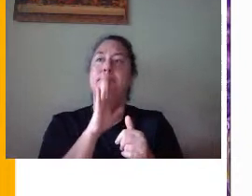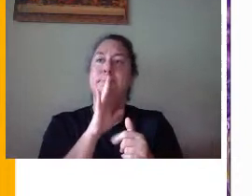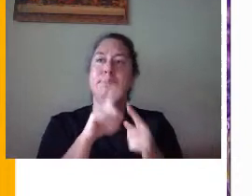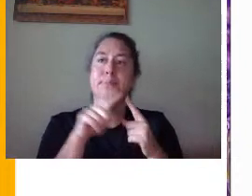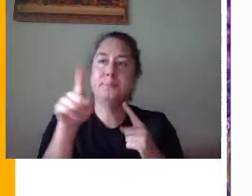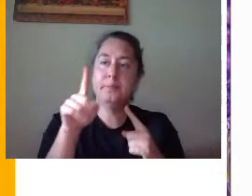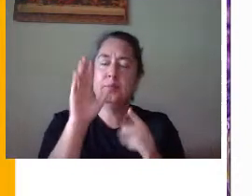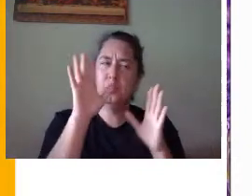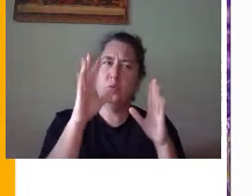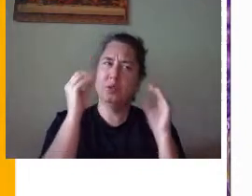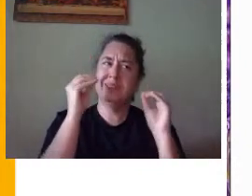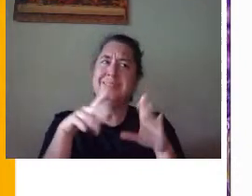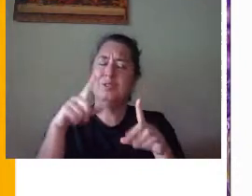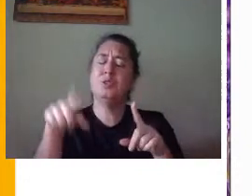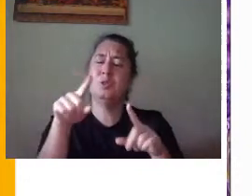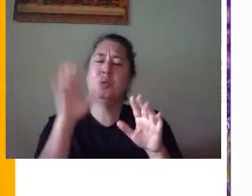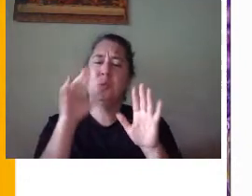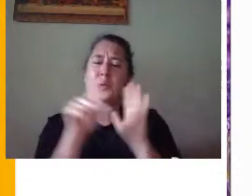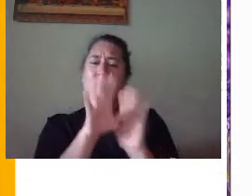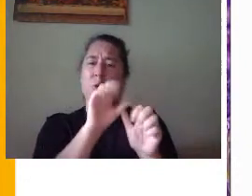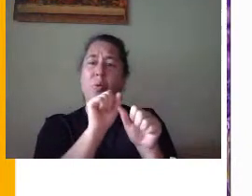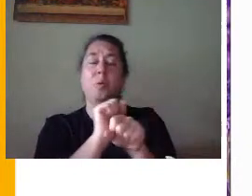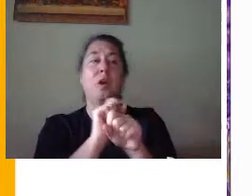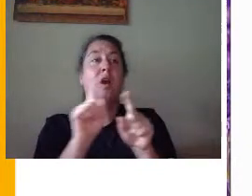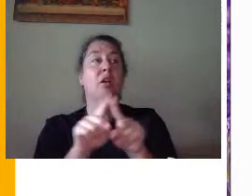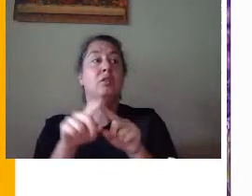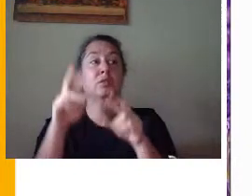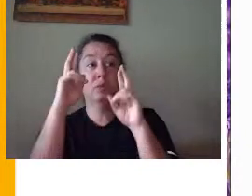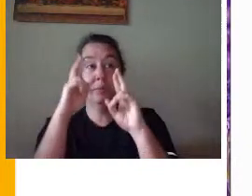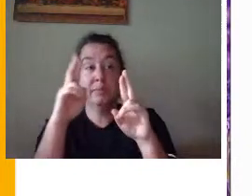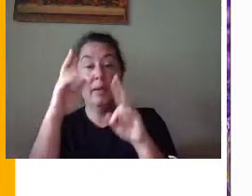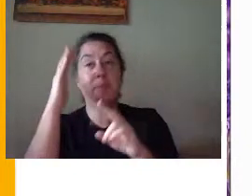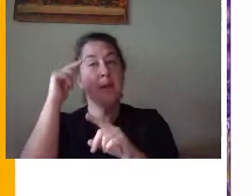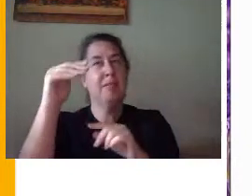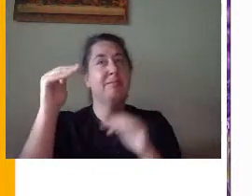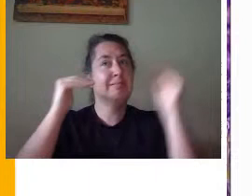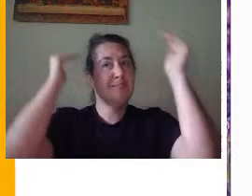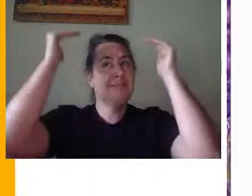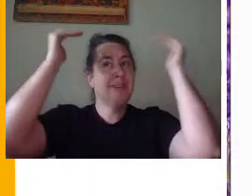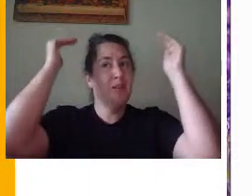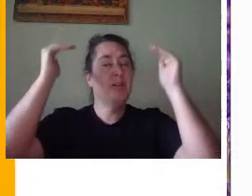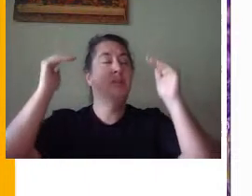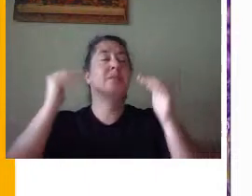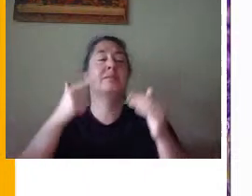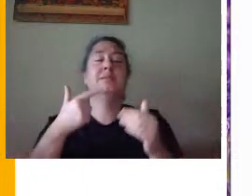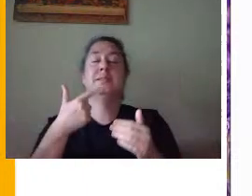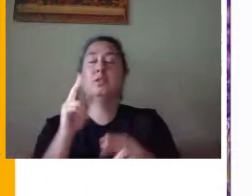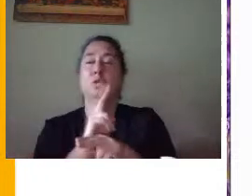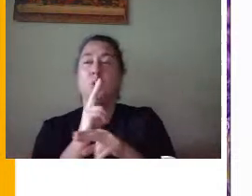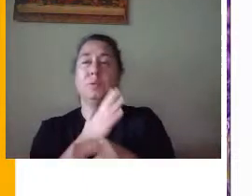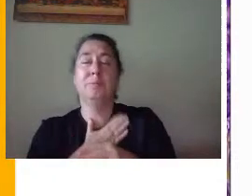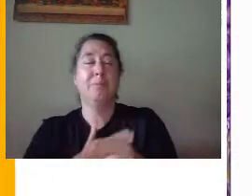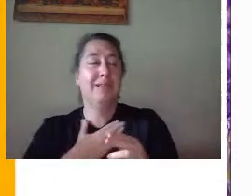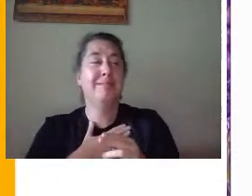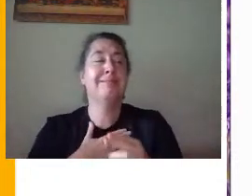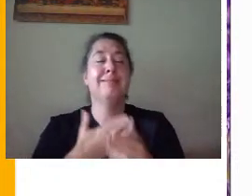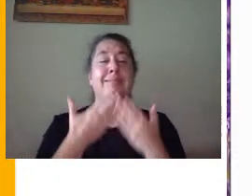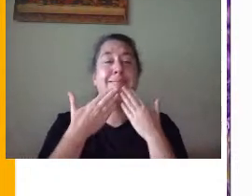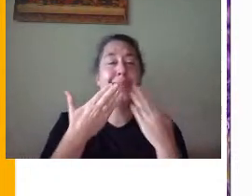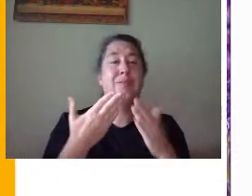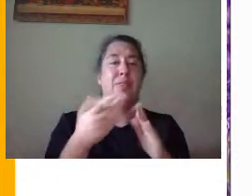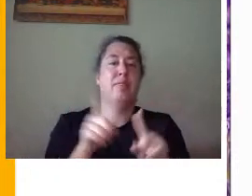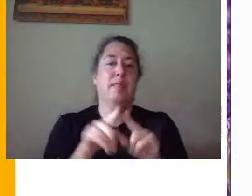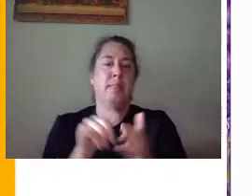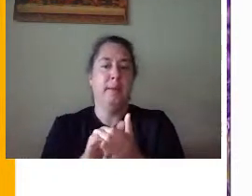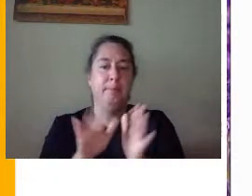teacher. They're grading your work and they are an adult. So make sure you use manners and you say please and thank you and that kind of stuff.